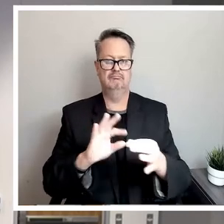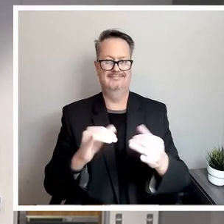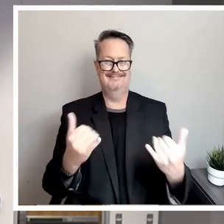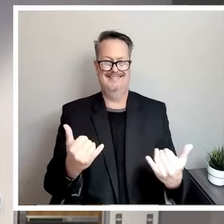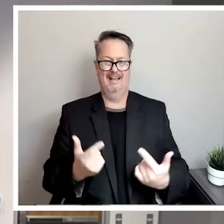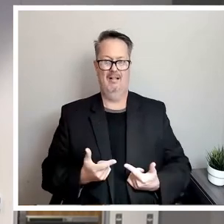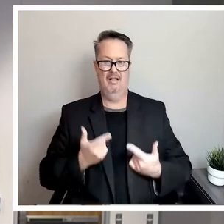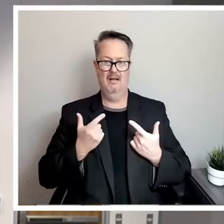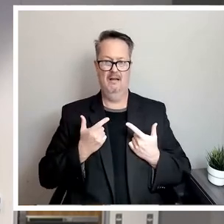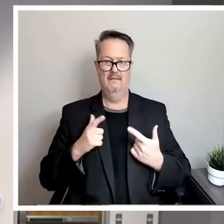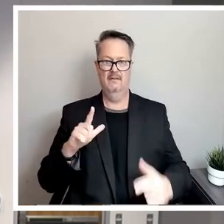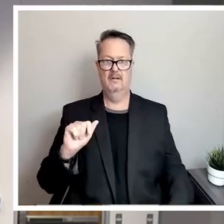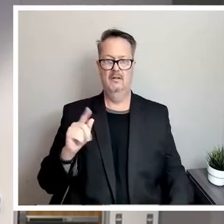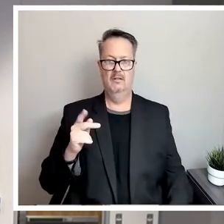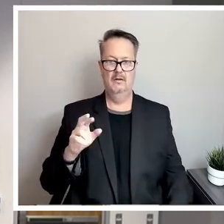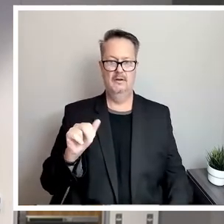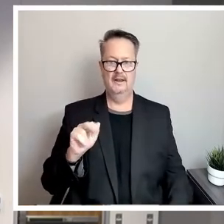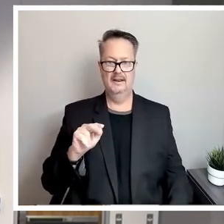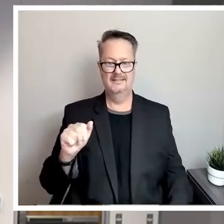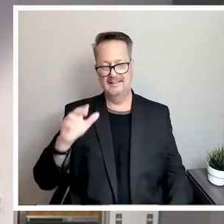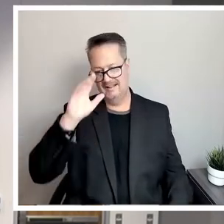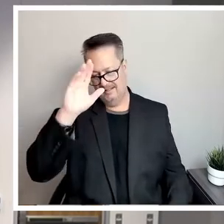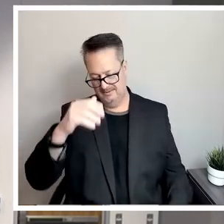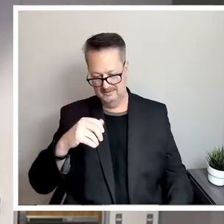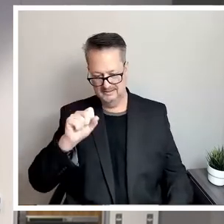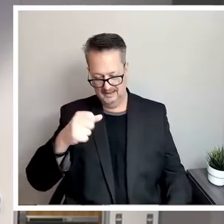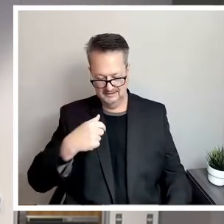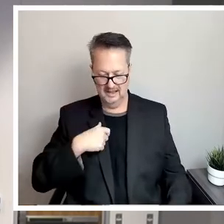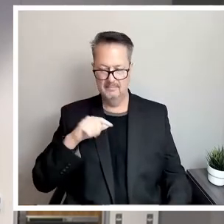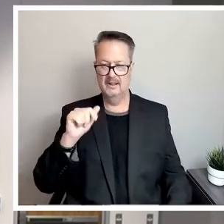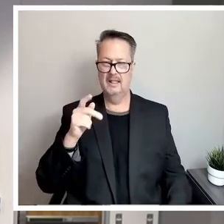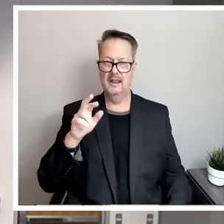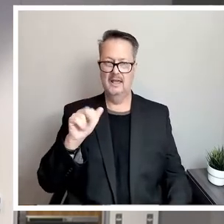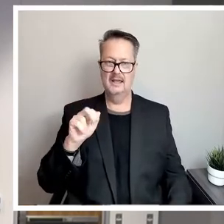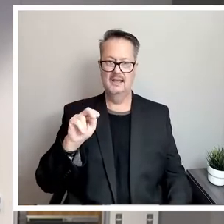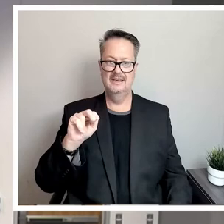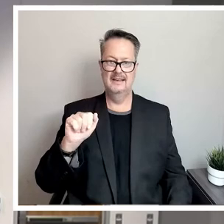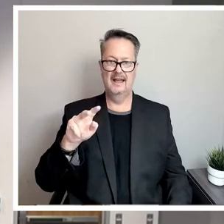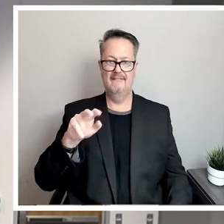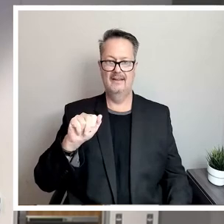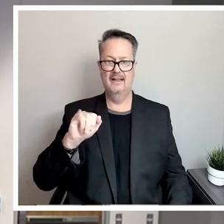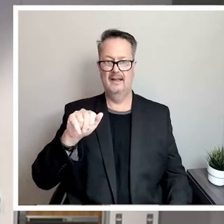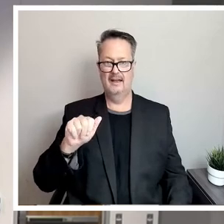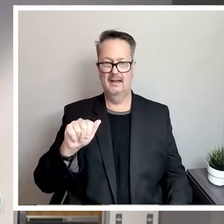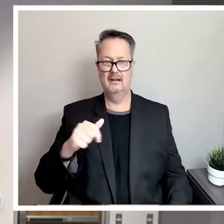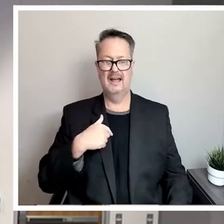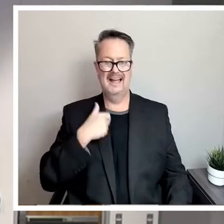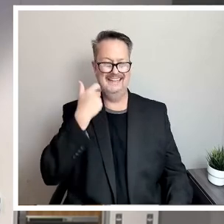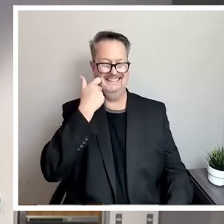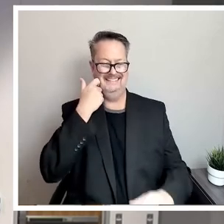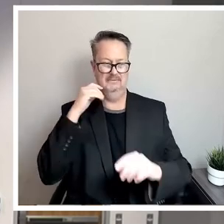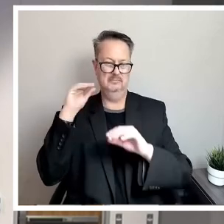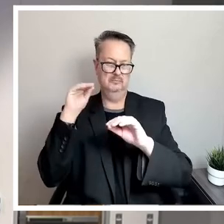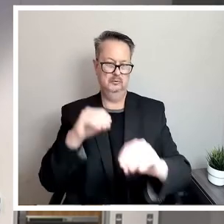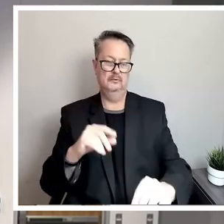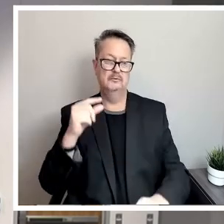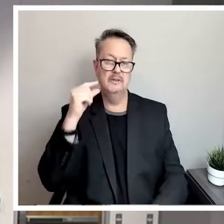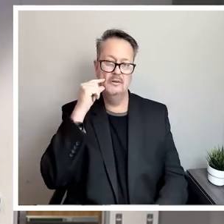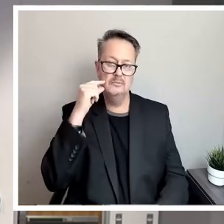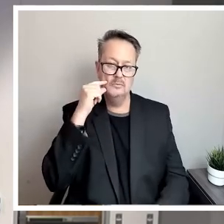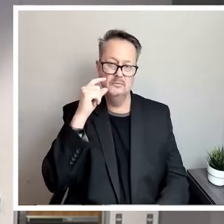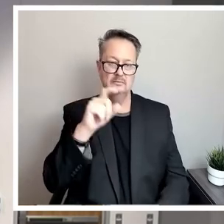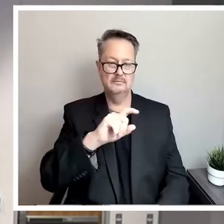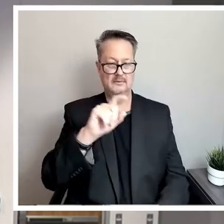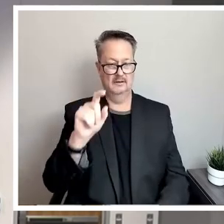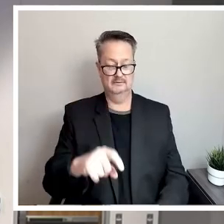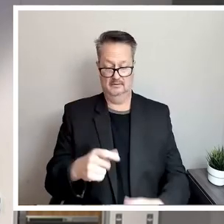Lorena. Hello. Yes, I am Lorena Naveva. I recently have moved here to San Antonio, Texas. I've